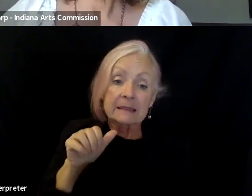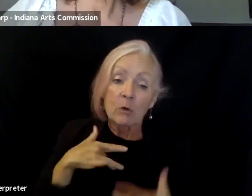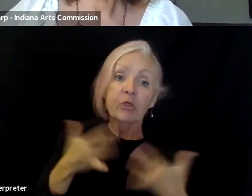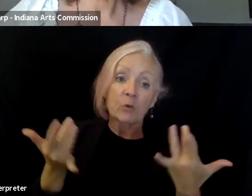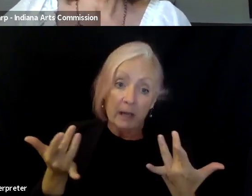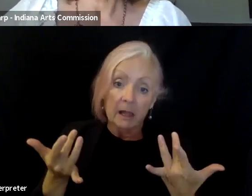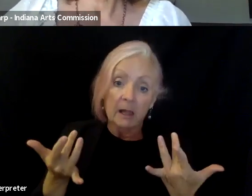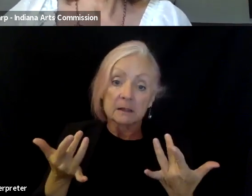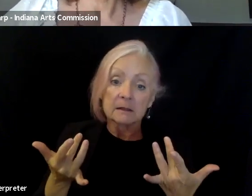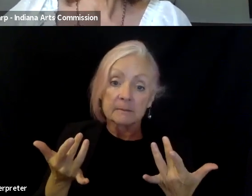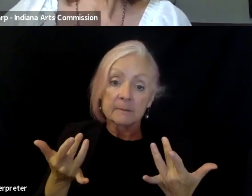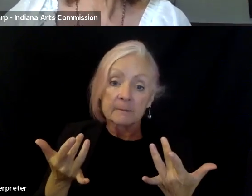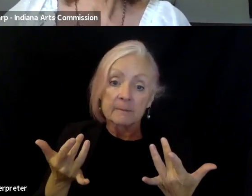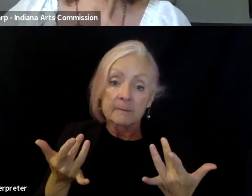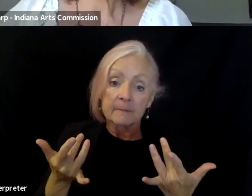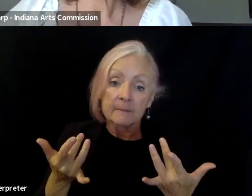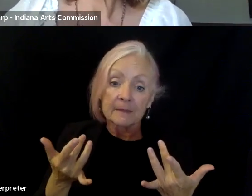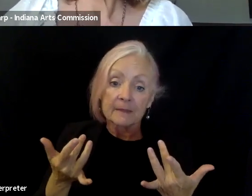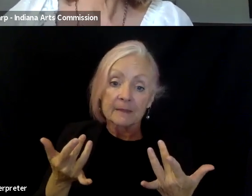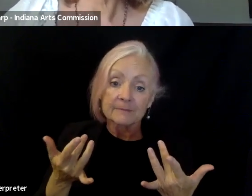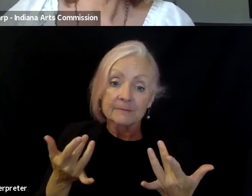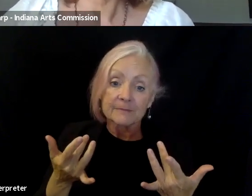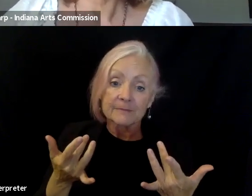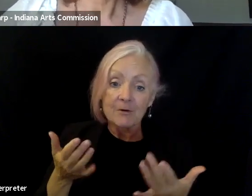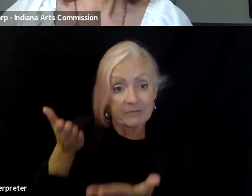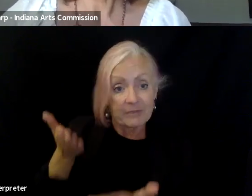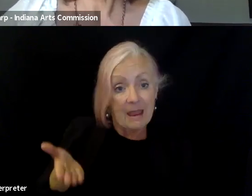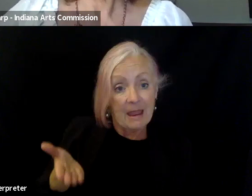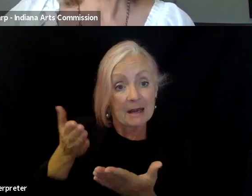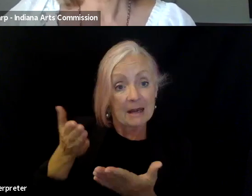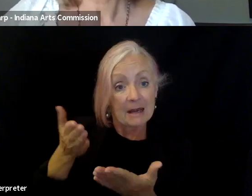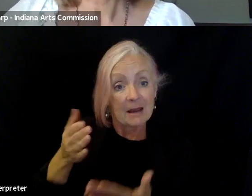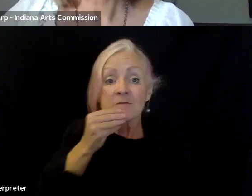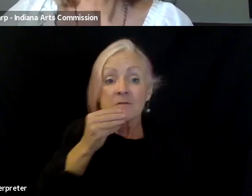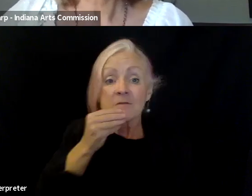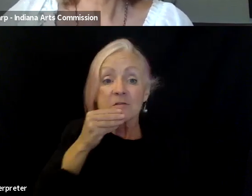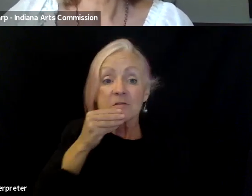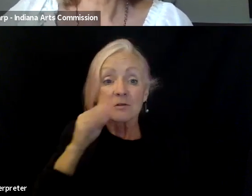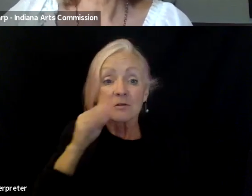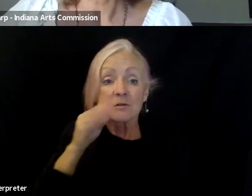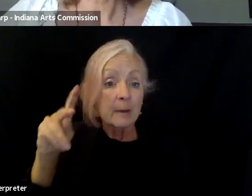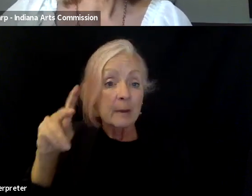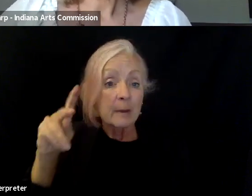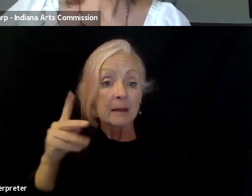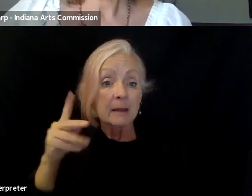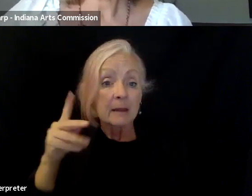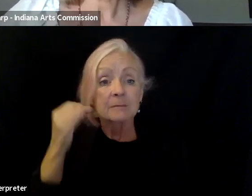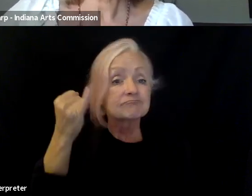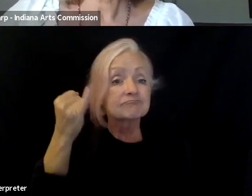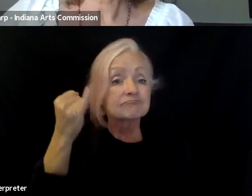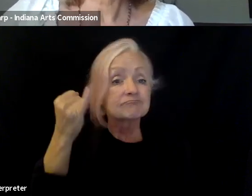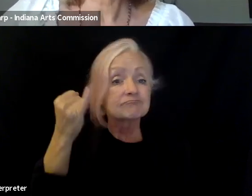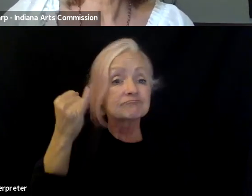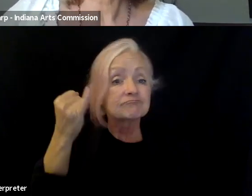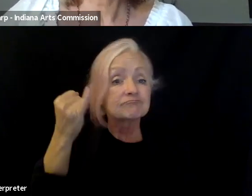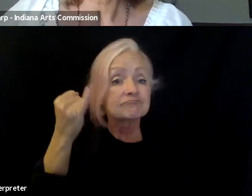existing mechanism was this food bank. It could be a library. It could be a boys and girls club in your community. So sometimes